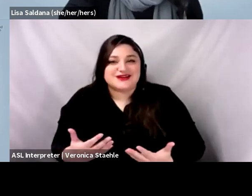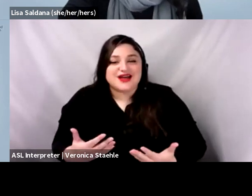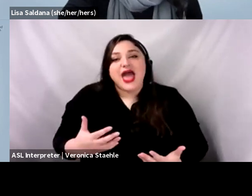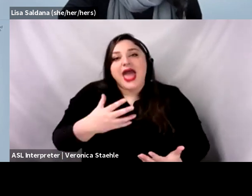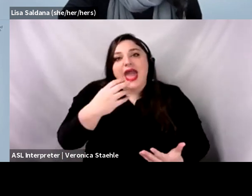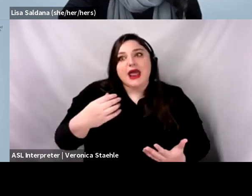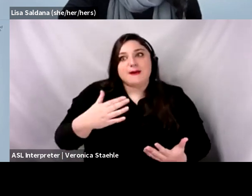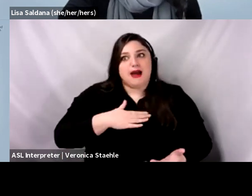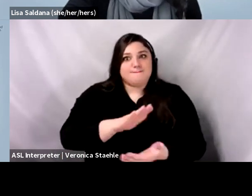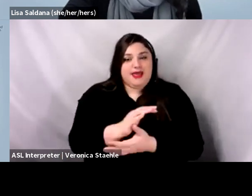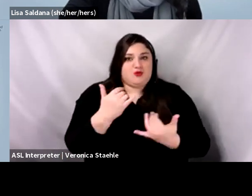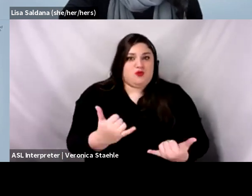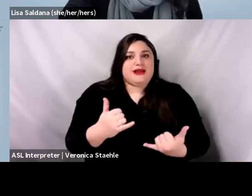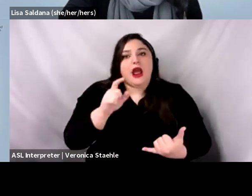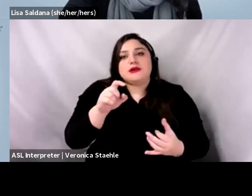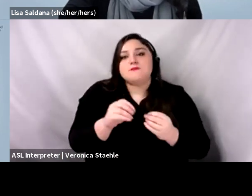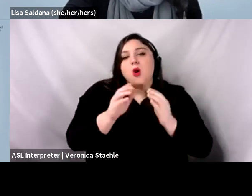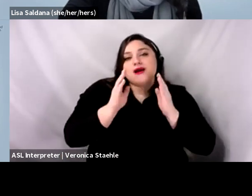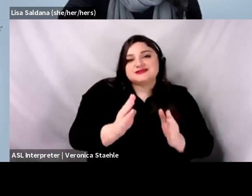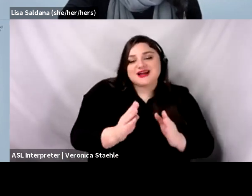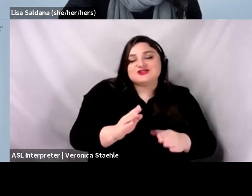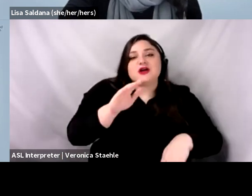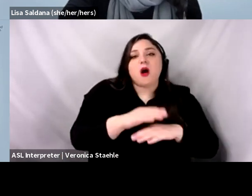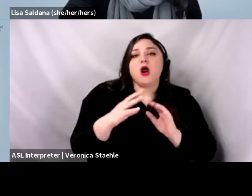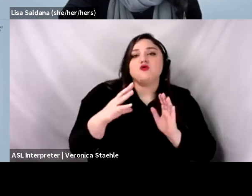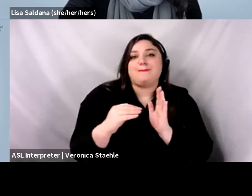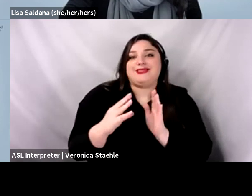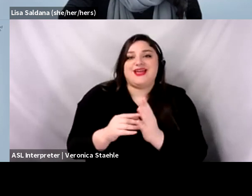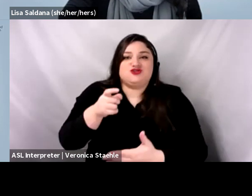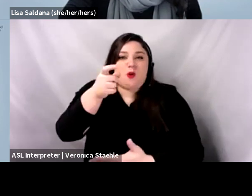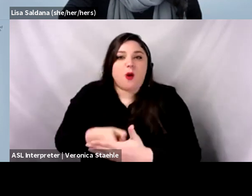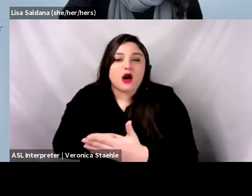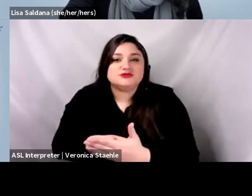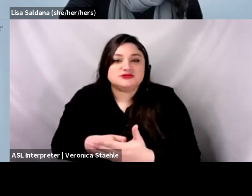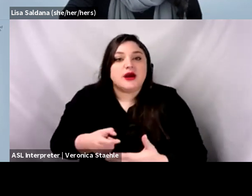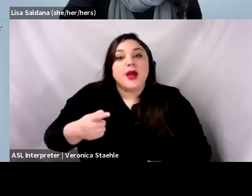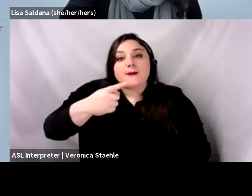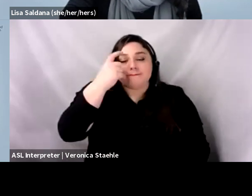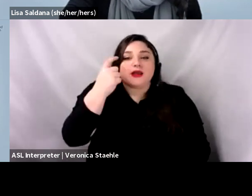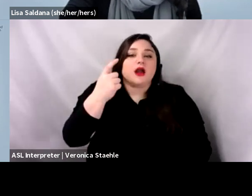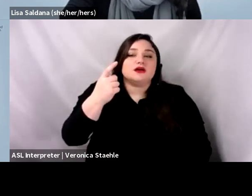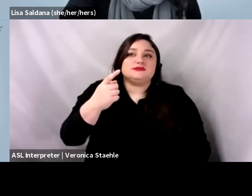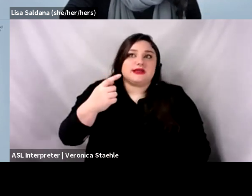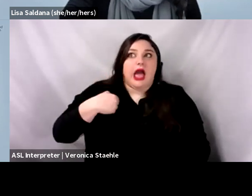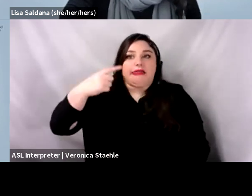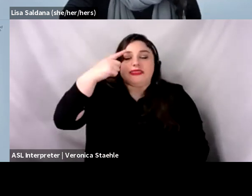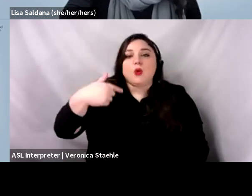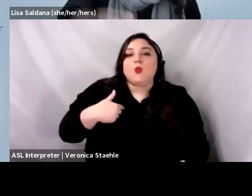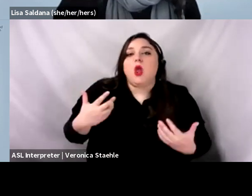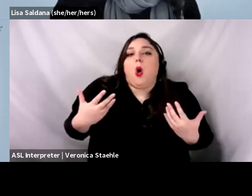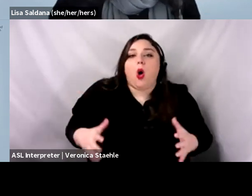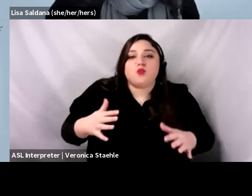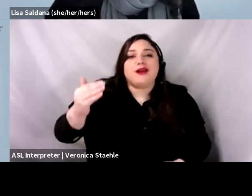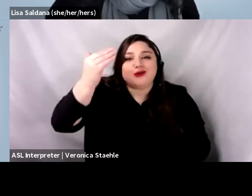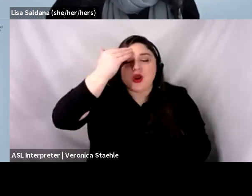that I'm working on. And then have a section on special section on replication costs. Cause I think, no, that they are going to vary on all